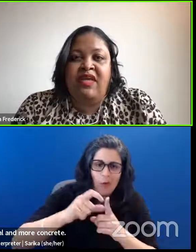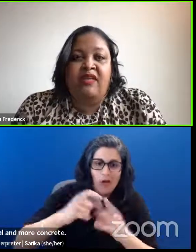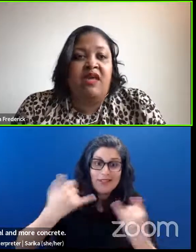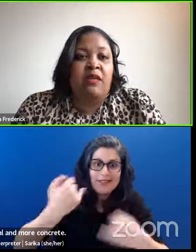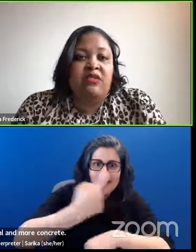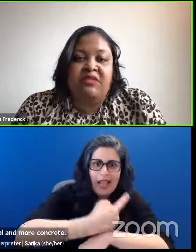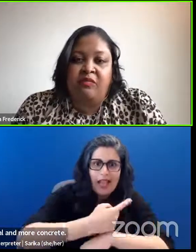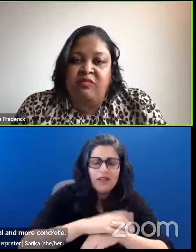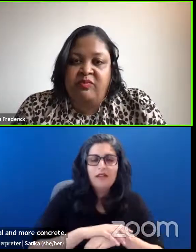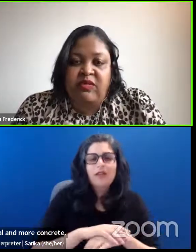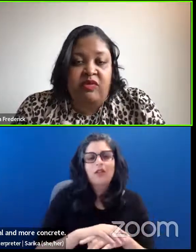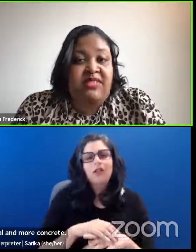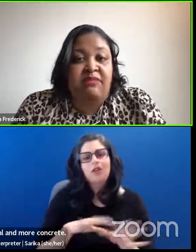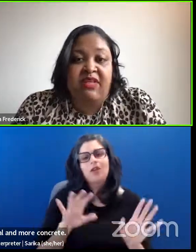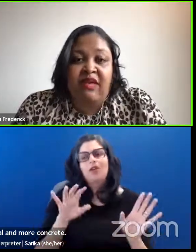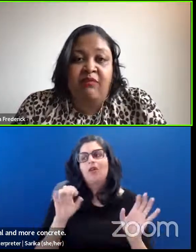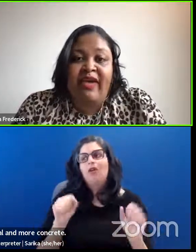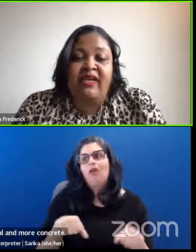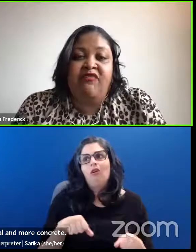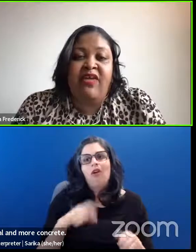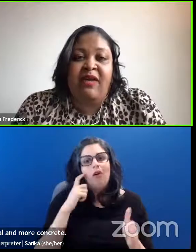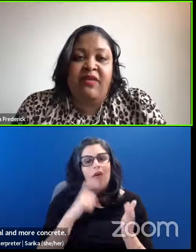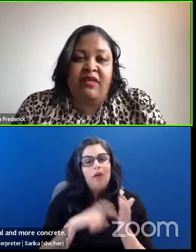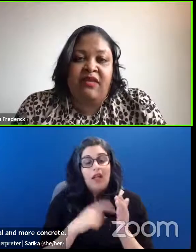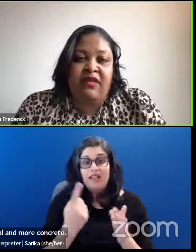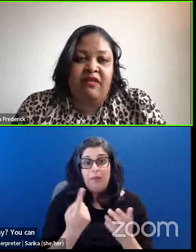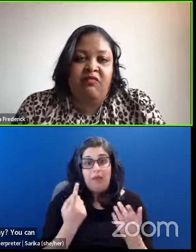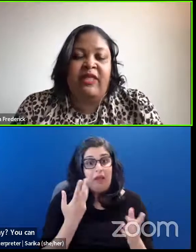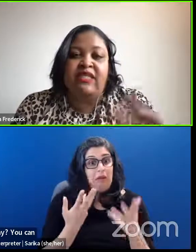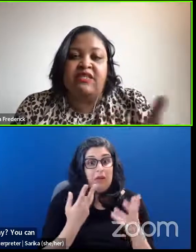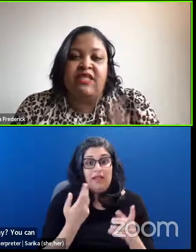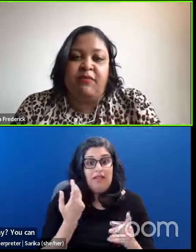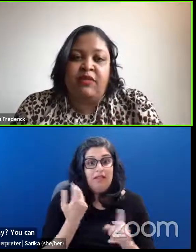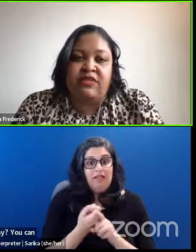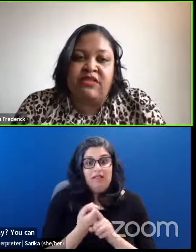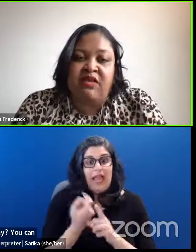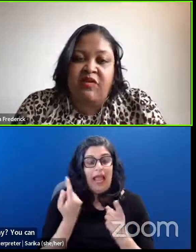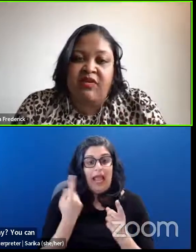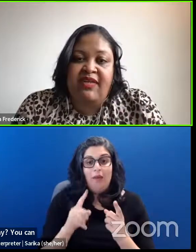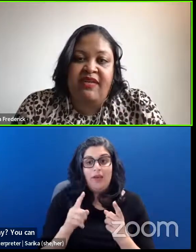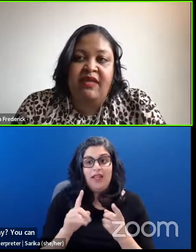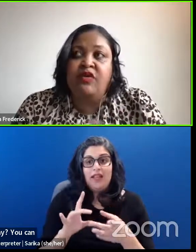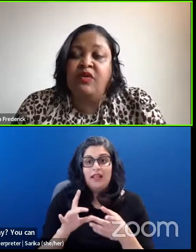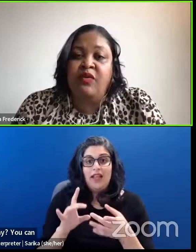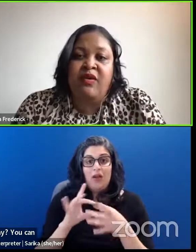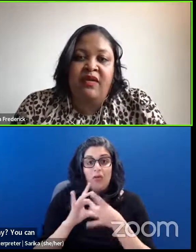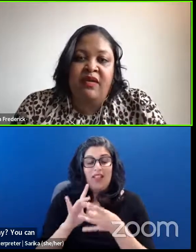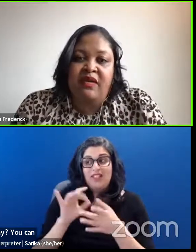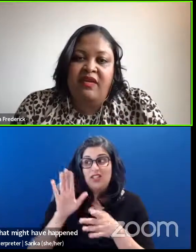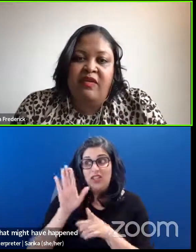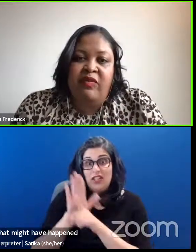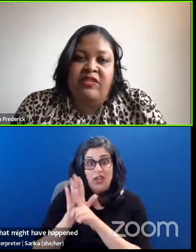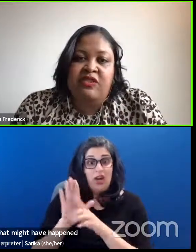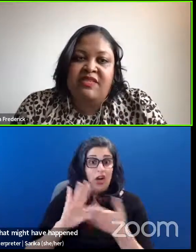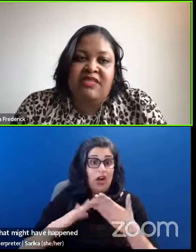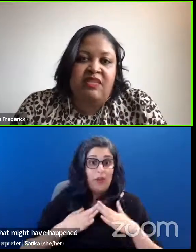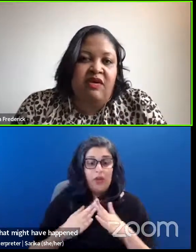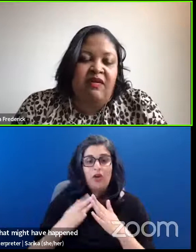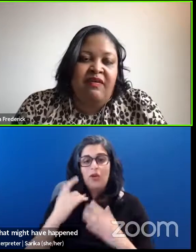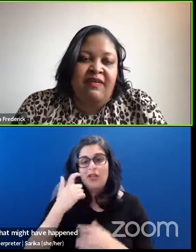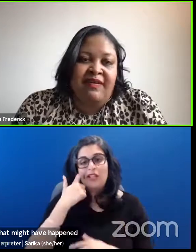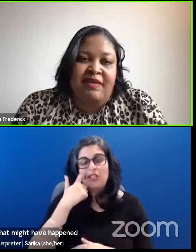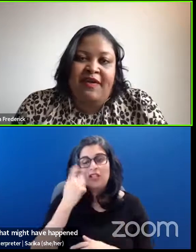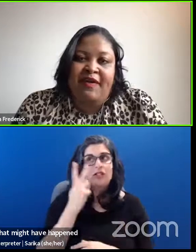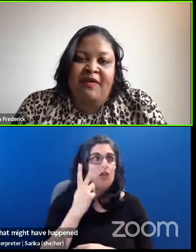can acknowledge, you know, something that might have happened and relate it to that person's community. I know, you know, we just